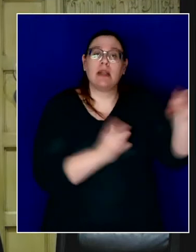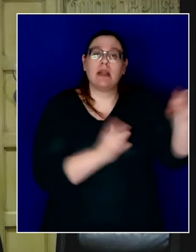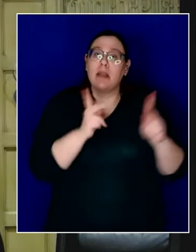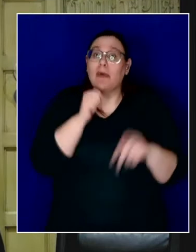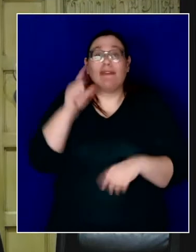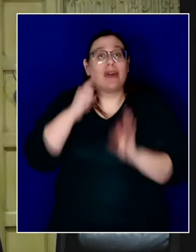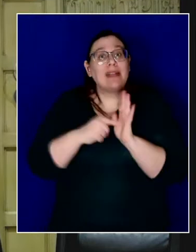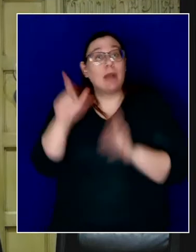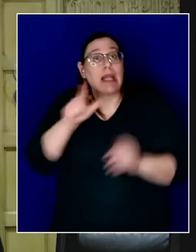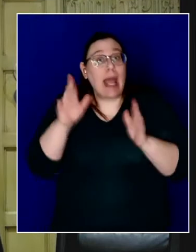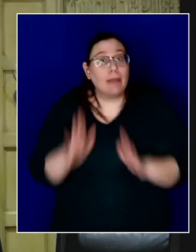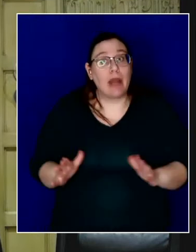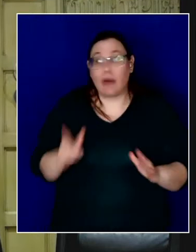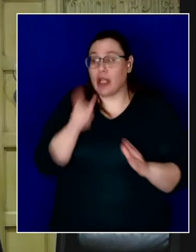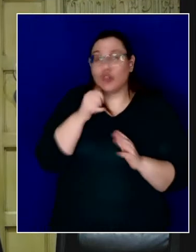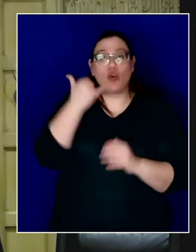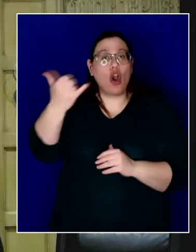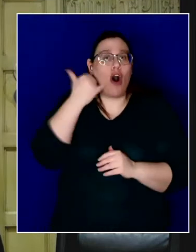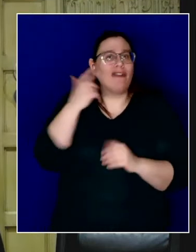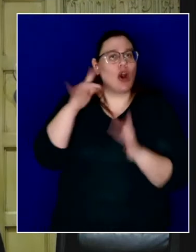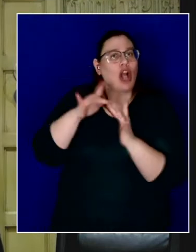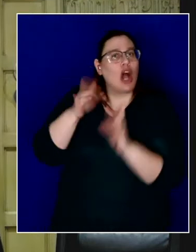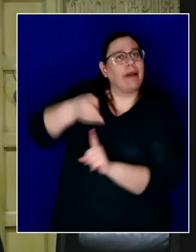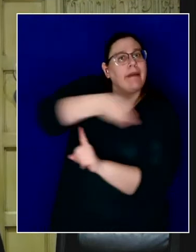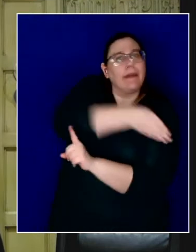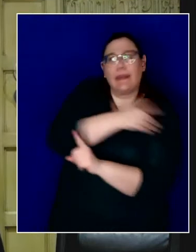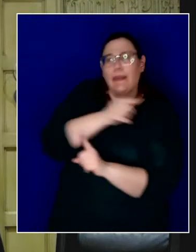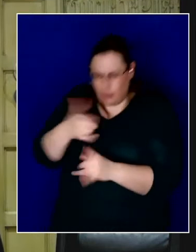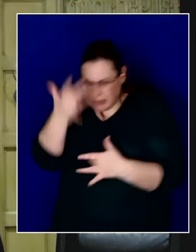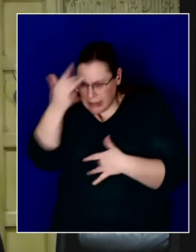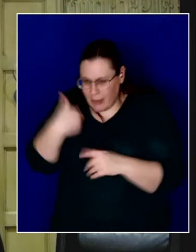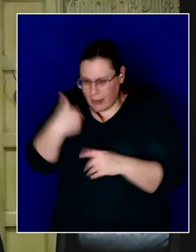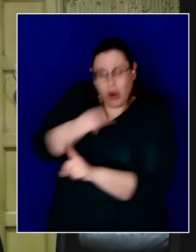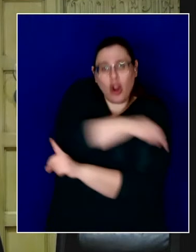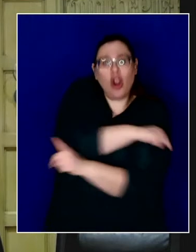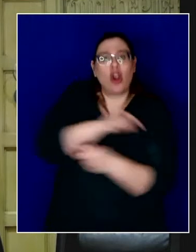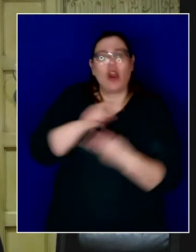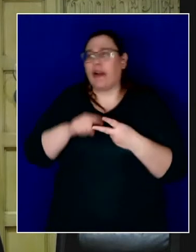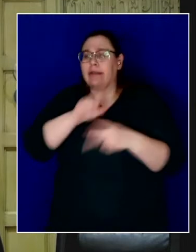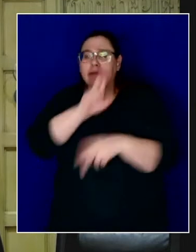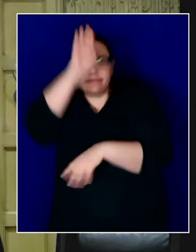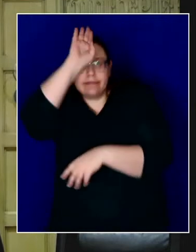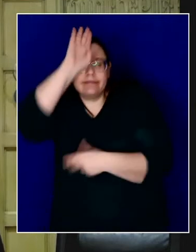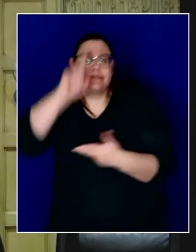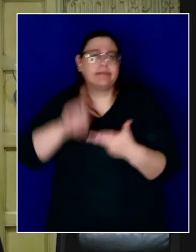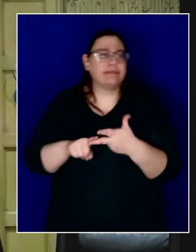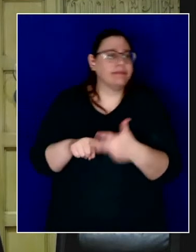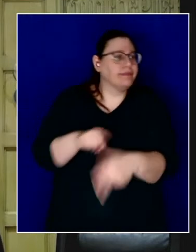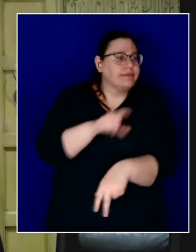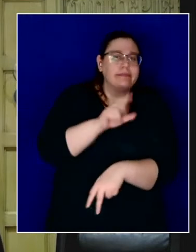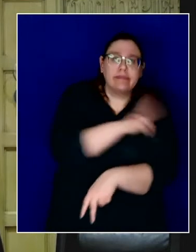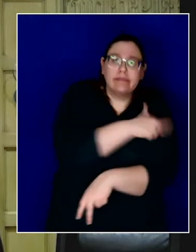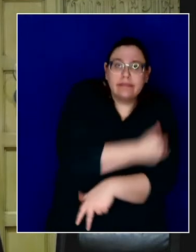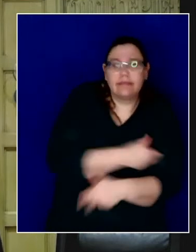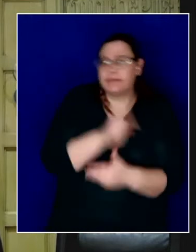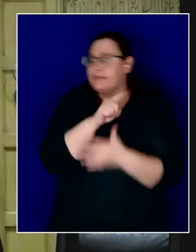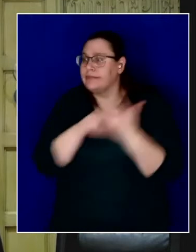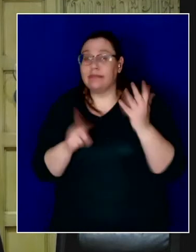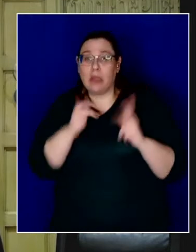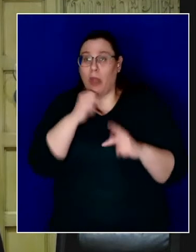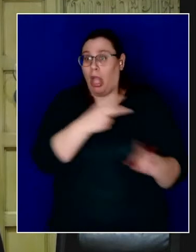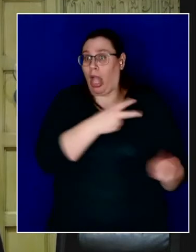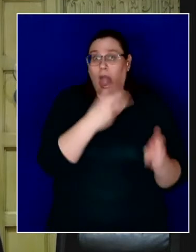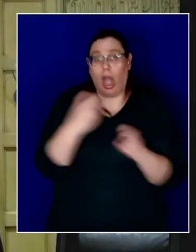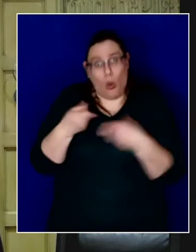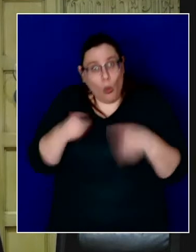who are contact tracers, healthcare workers who are in the hospitals, firefighters and police officers who have contracted COVID-19 in the